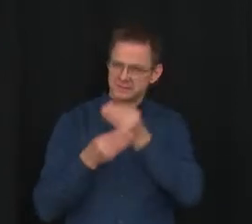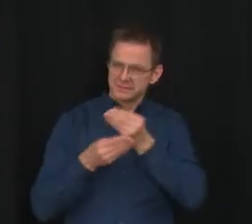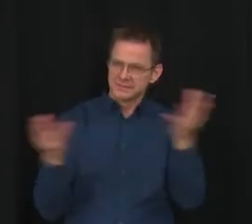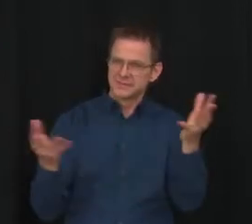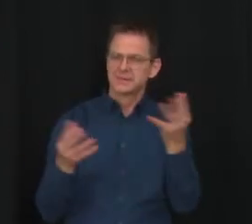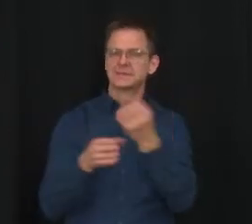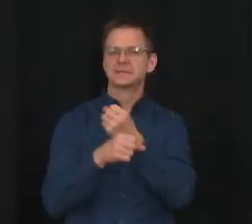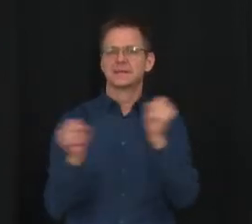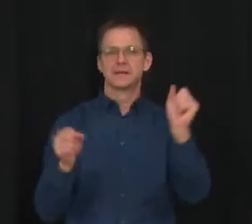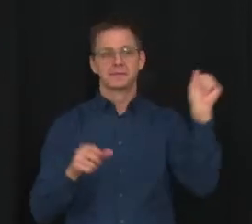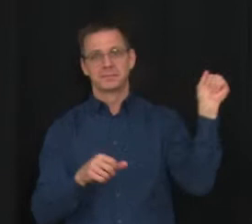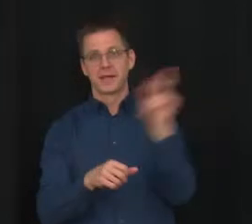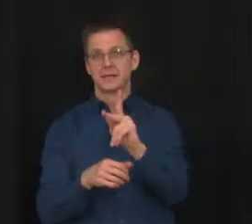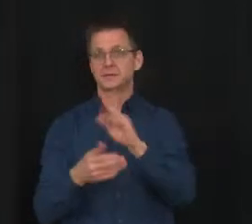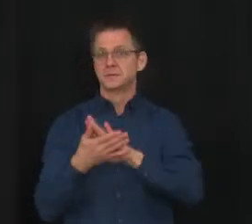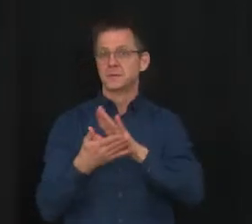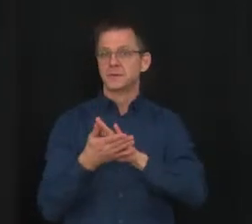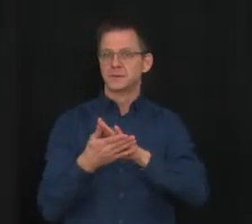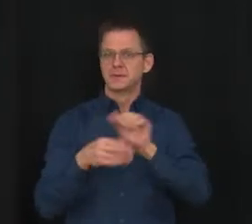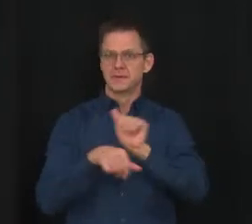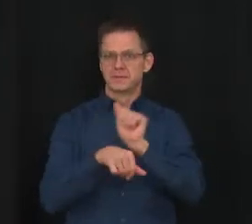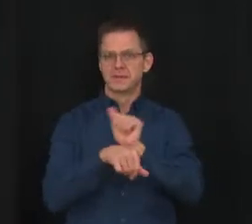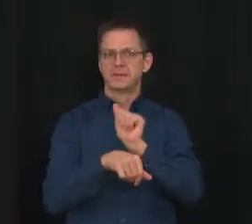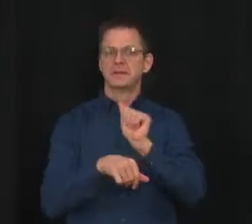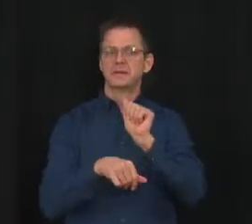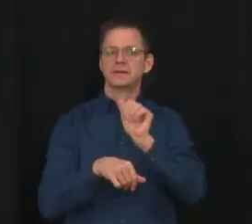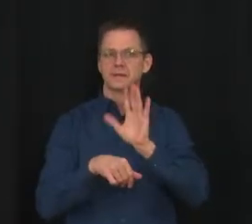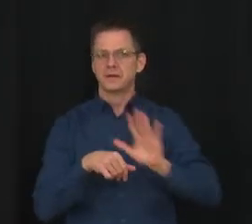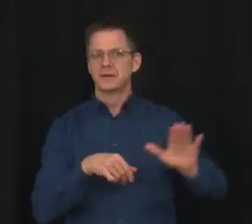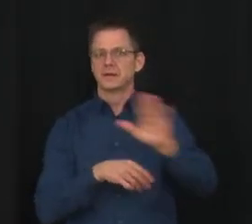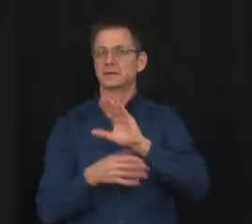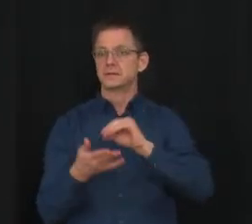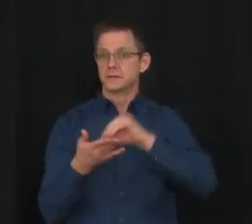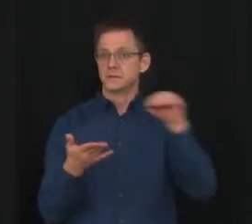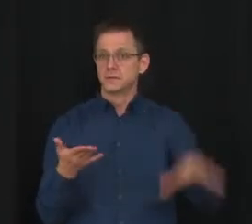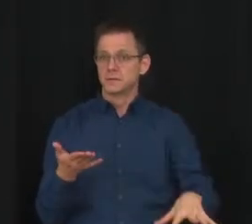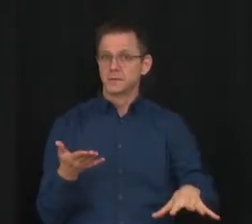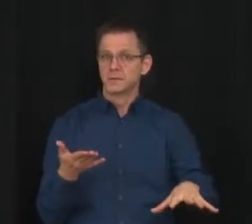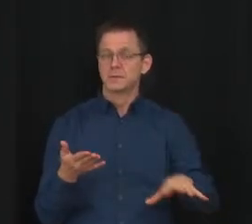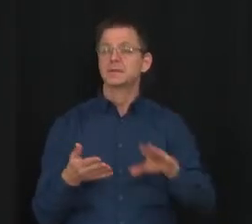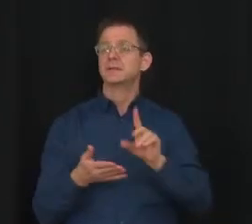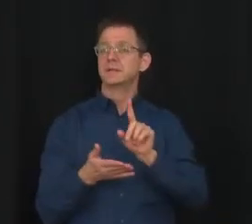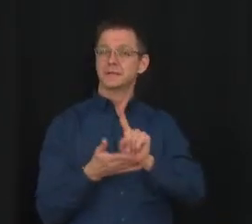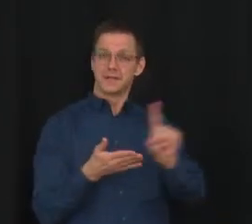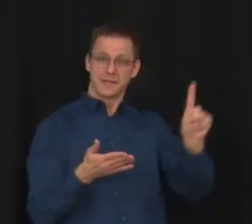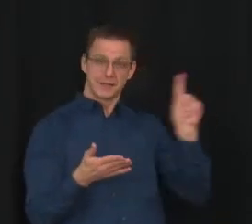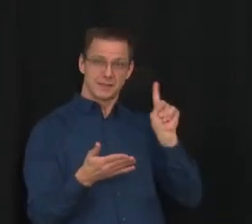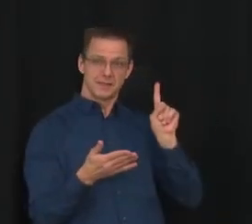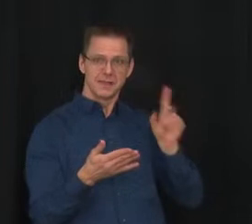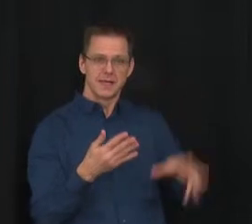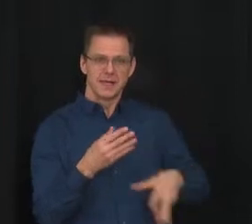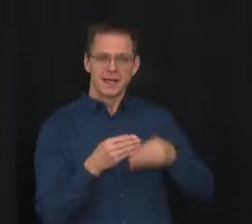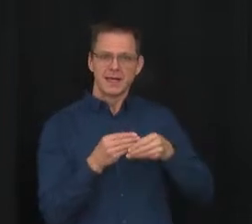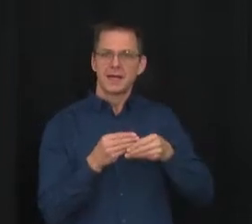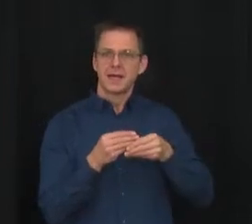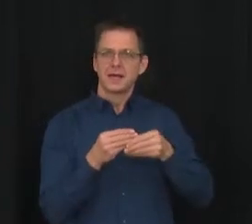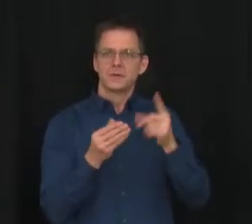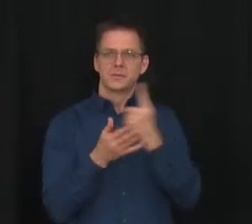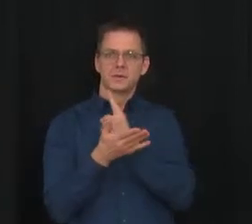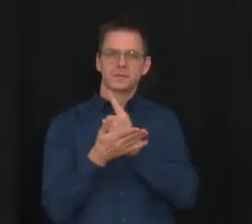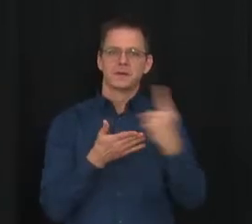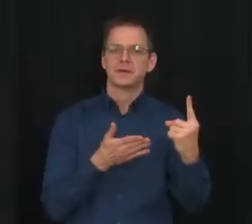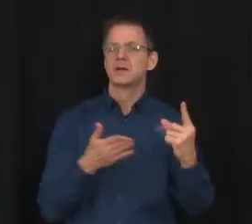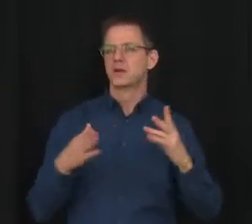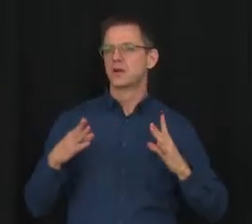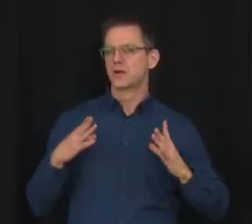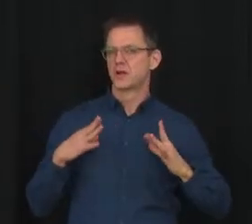Last week, we extended the winter break by one week to allow school authorities time to plan in the face of the rapid surge of the